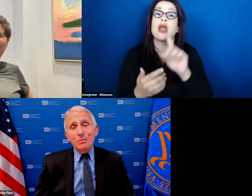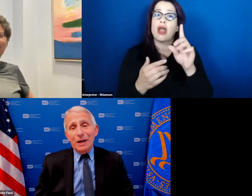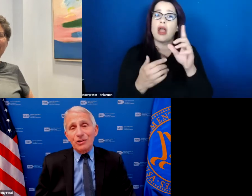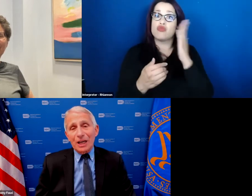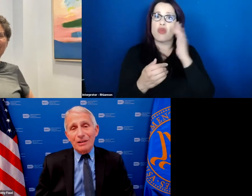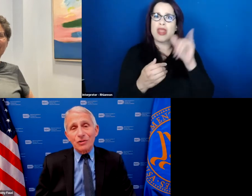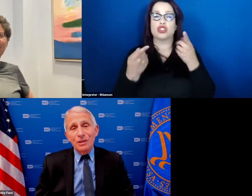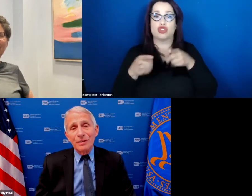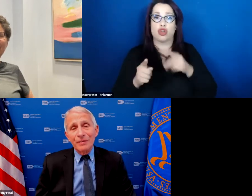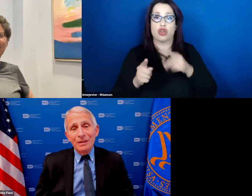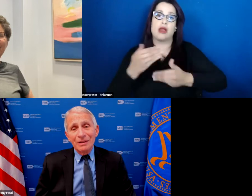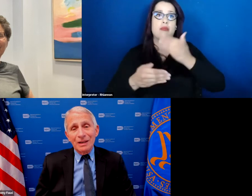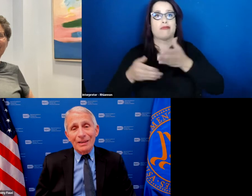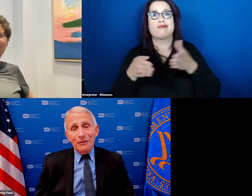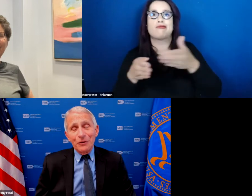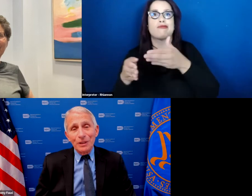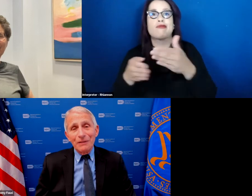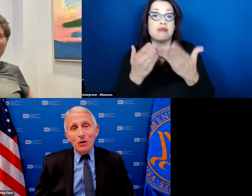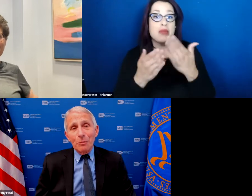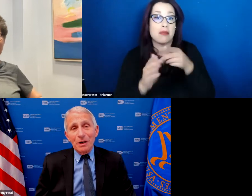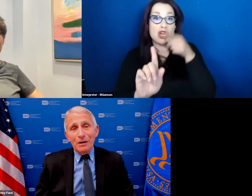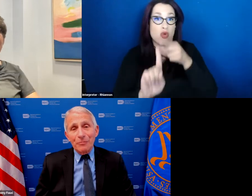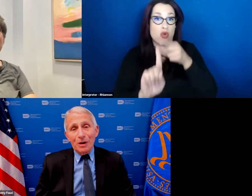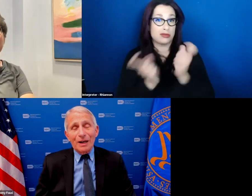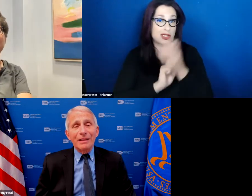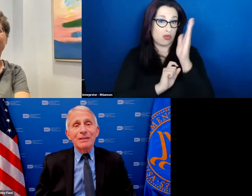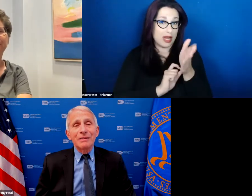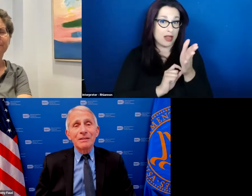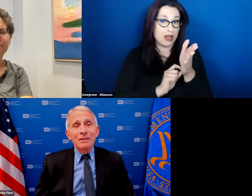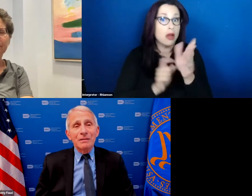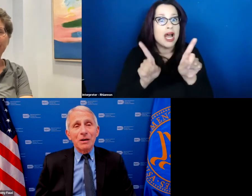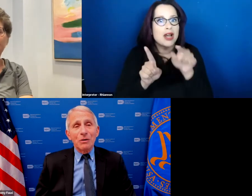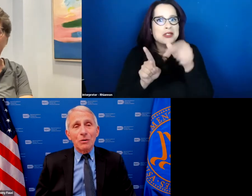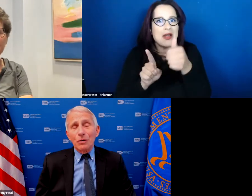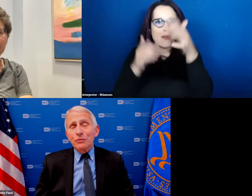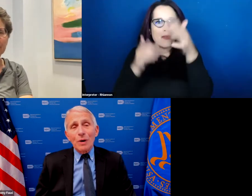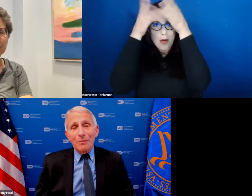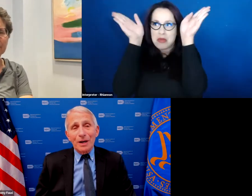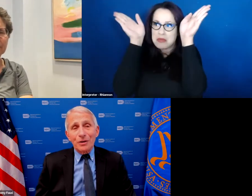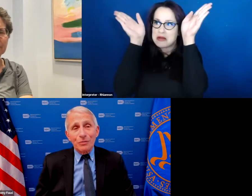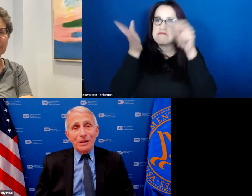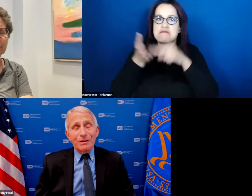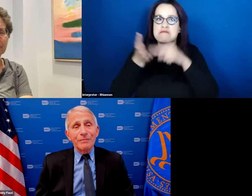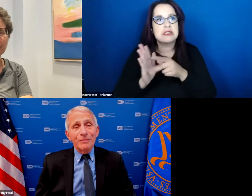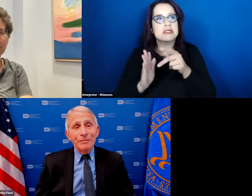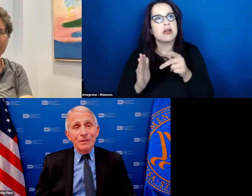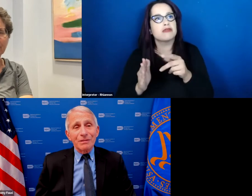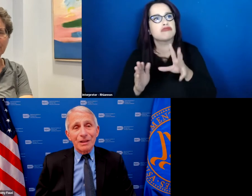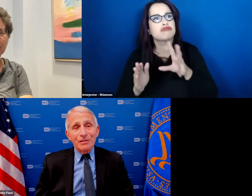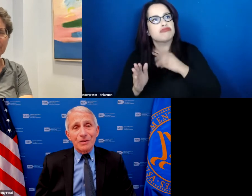that things might change and that if you leave an open enough mind all throughout my career